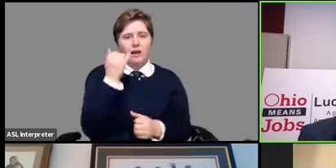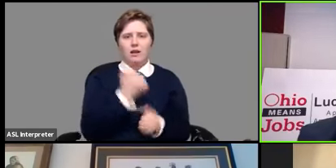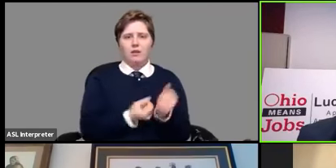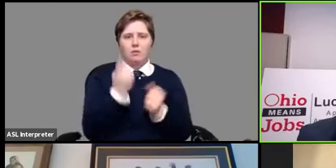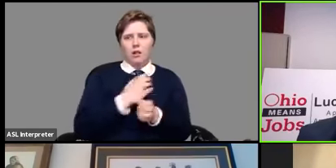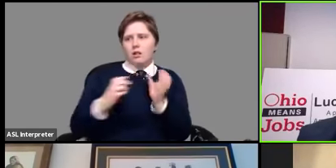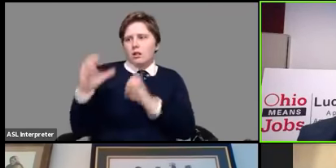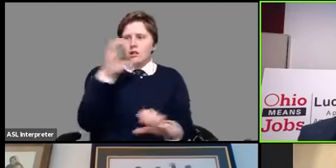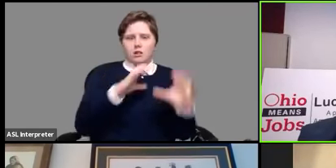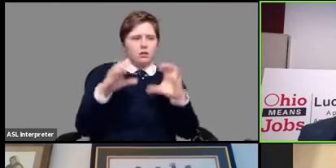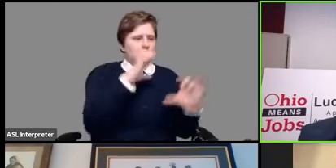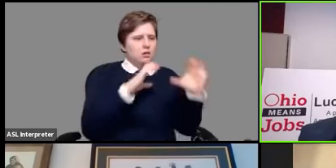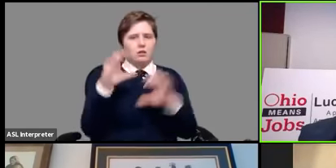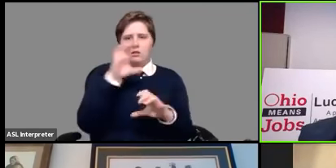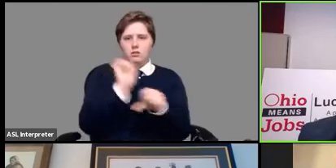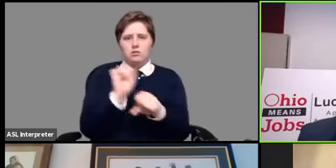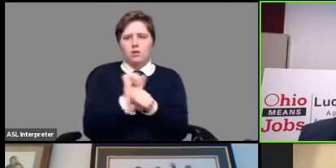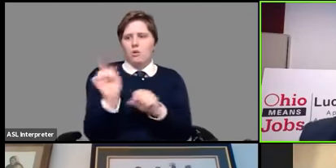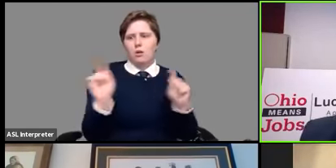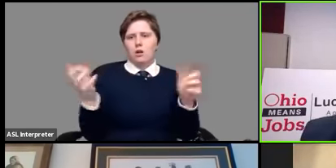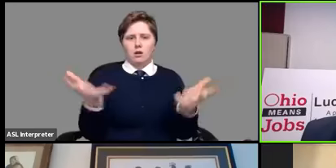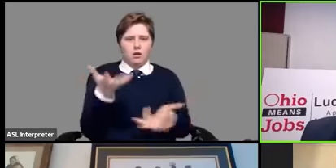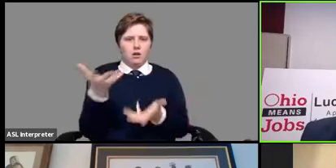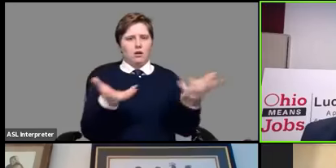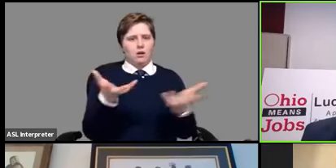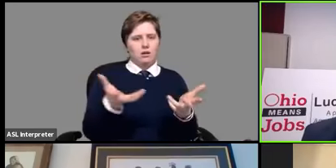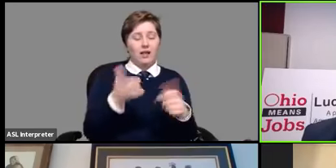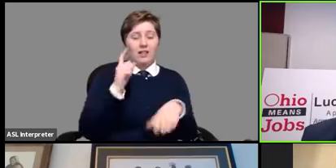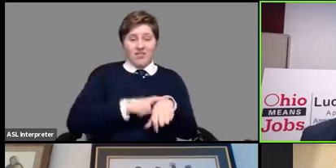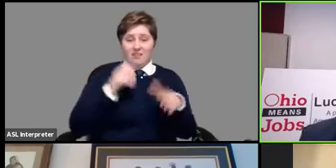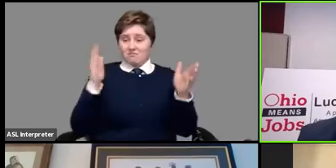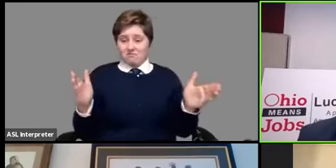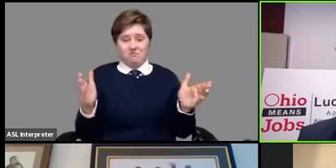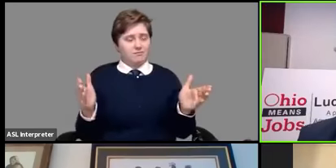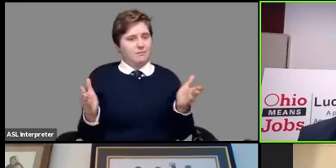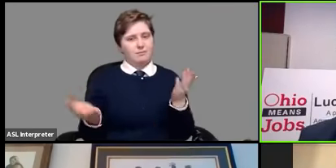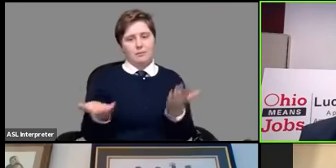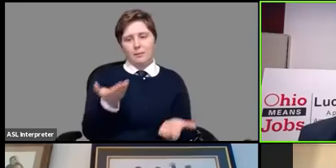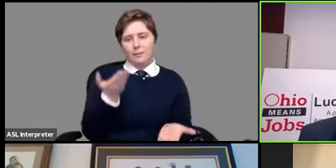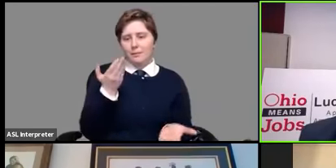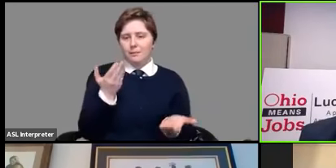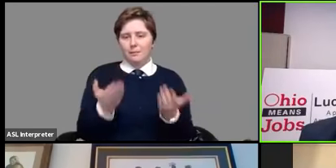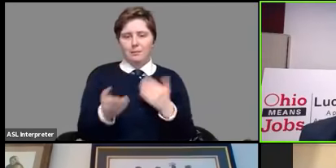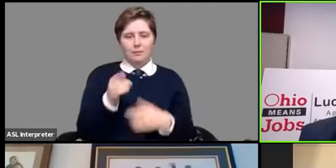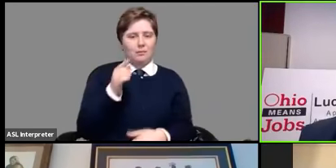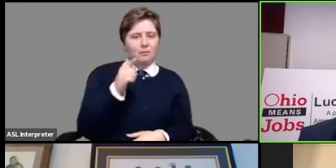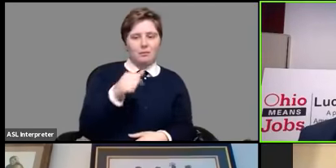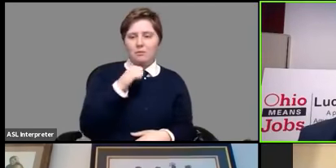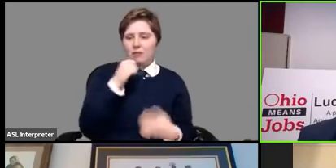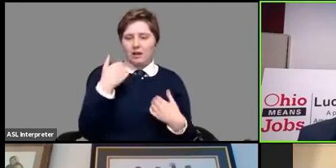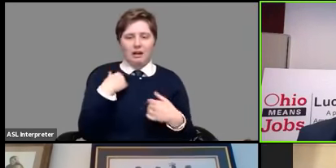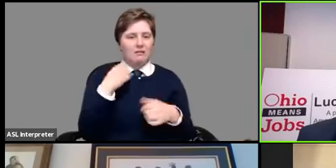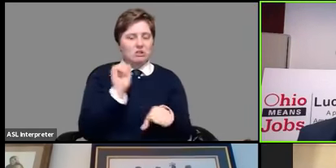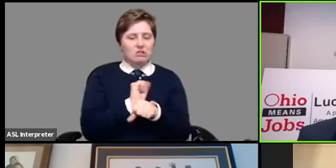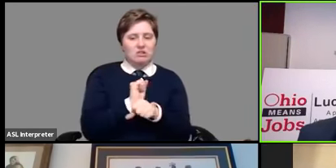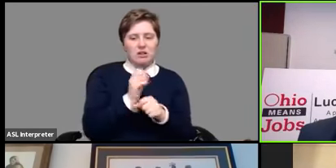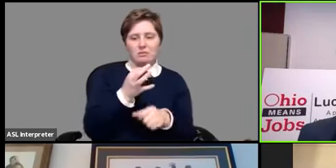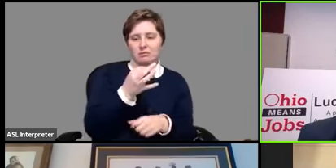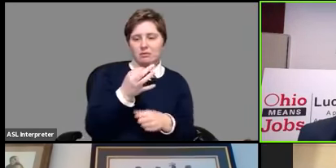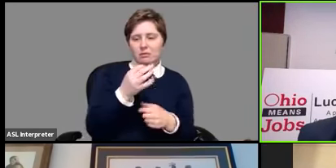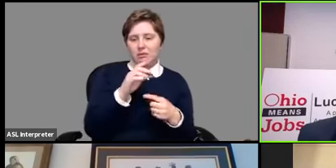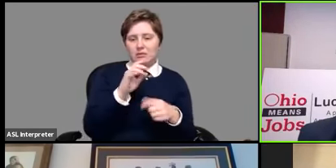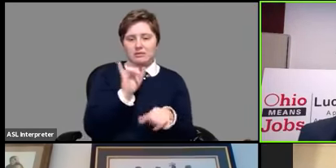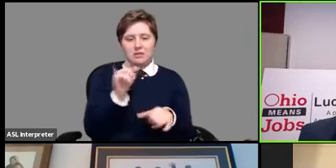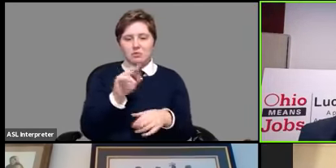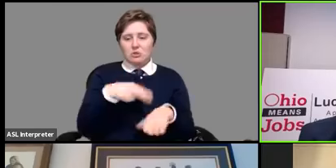to be seeking employment and in that time frame you may not have you know gotten a job as soon as uh regular